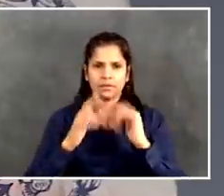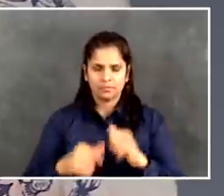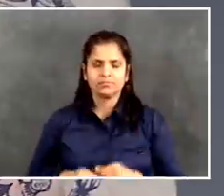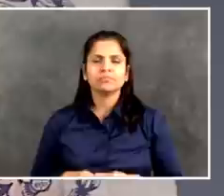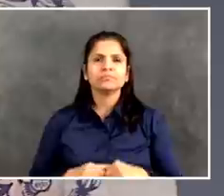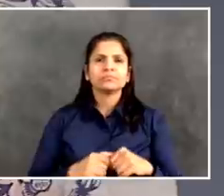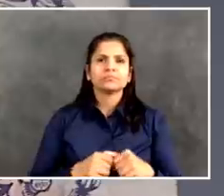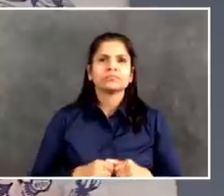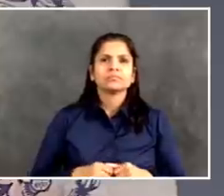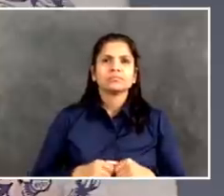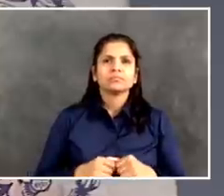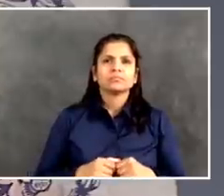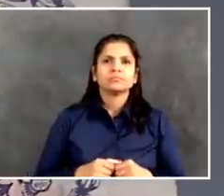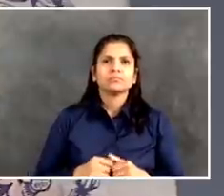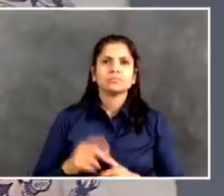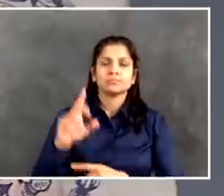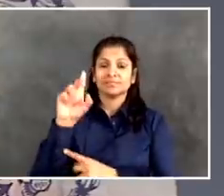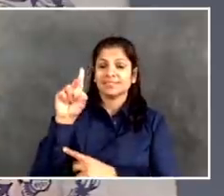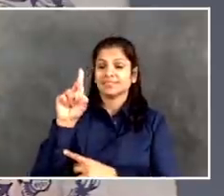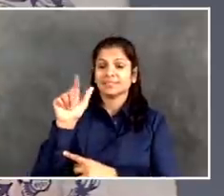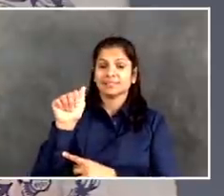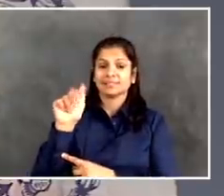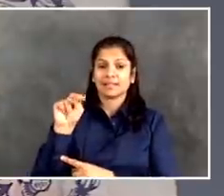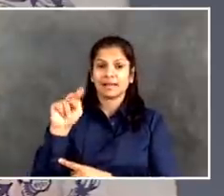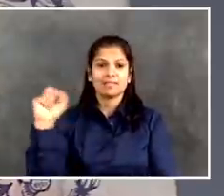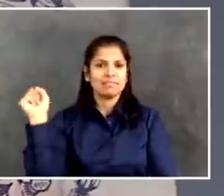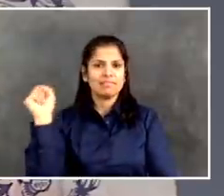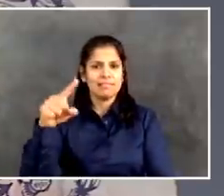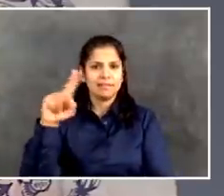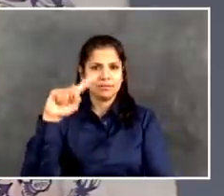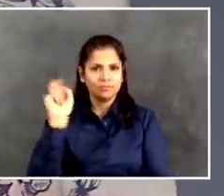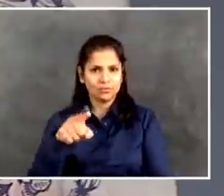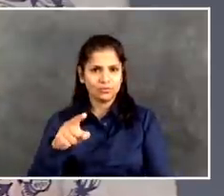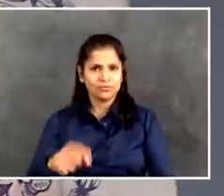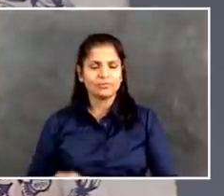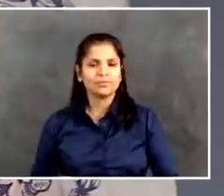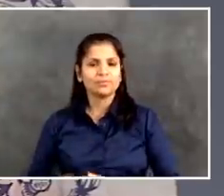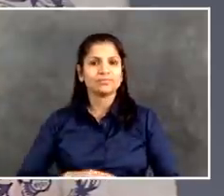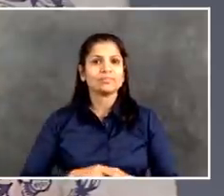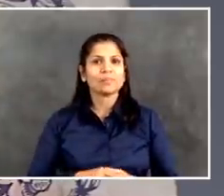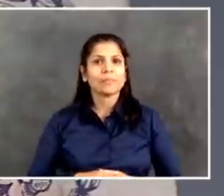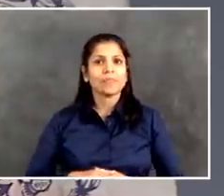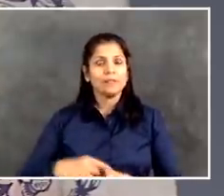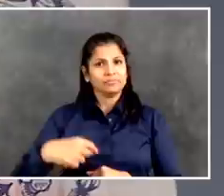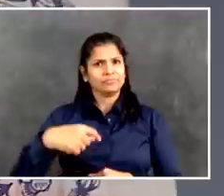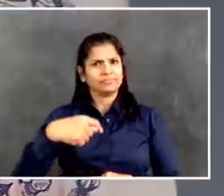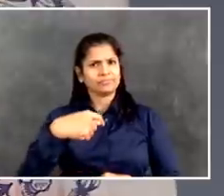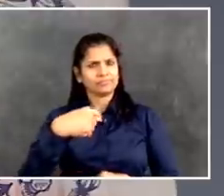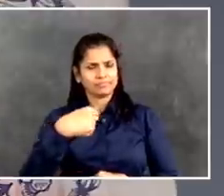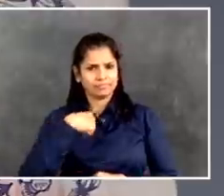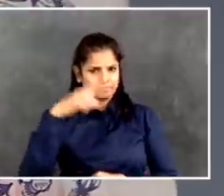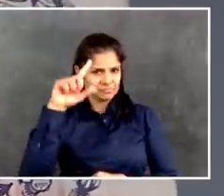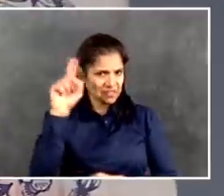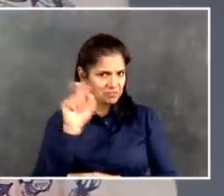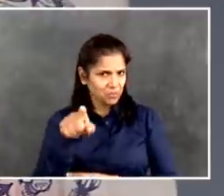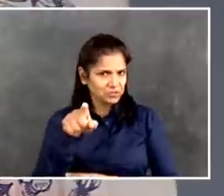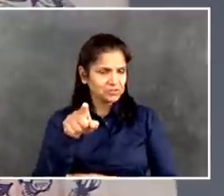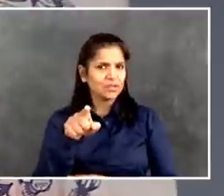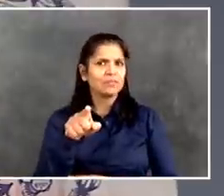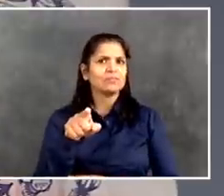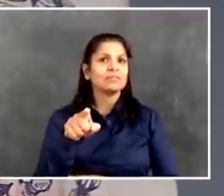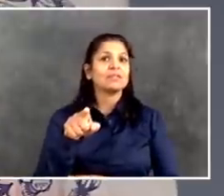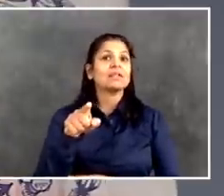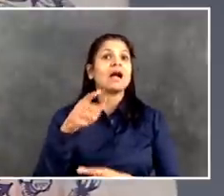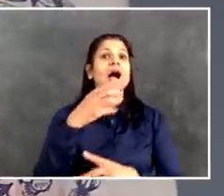Good morning, Mr. Mayor. I have a question and a request to respond to what an MTA official said yesterday, both